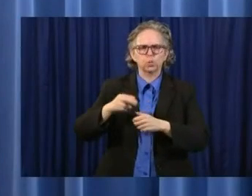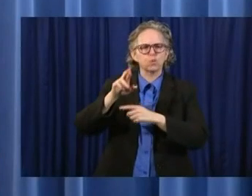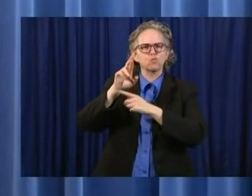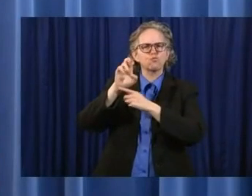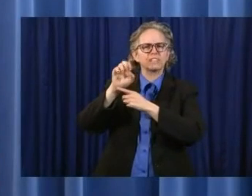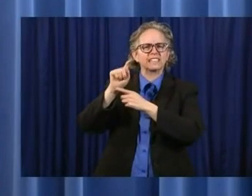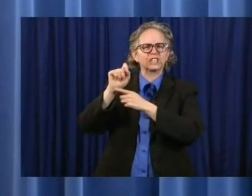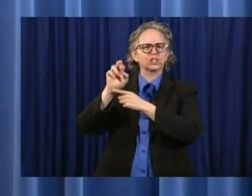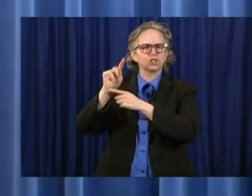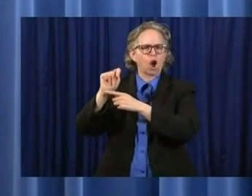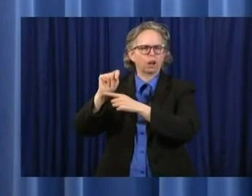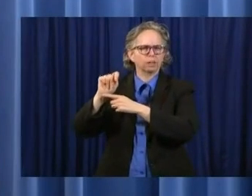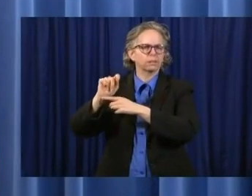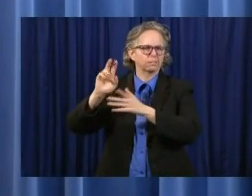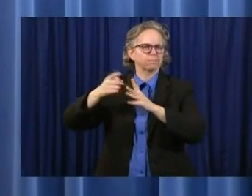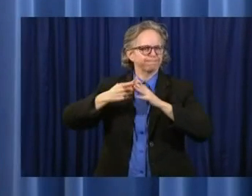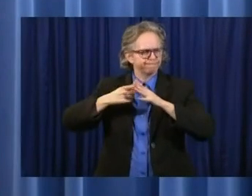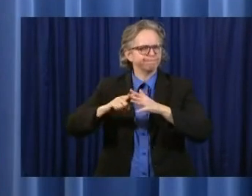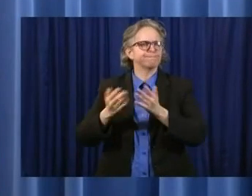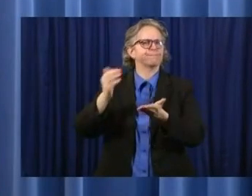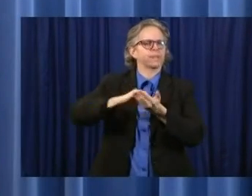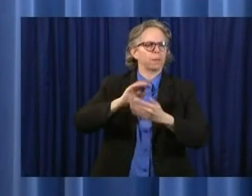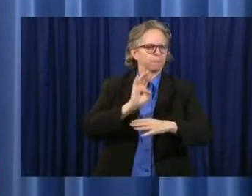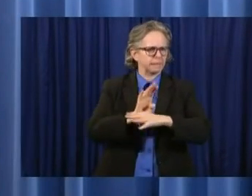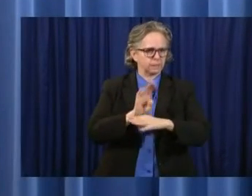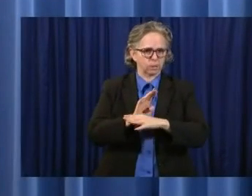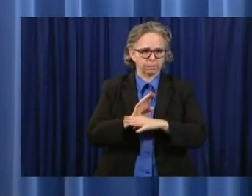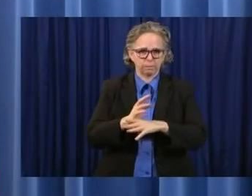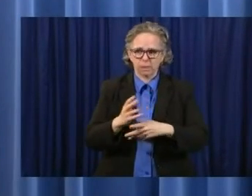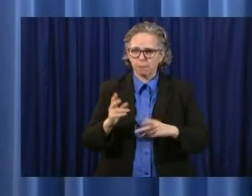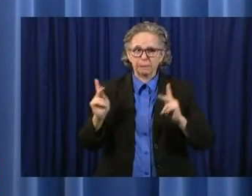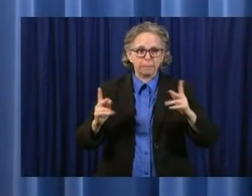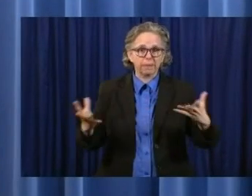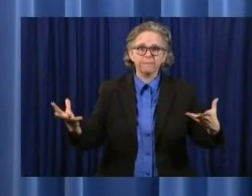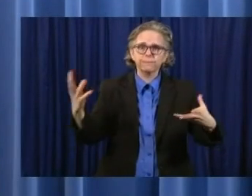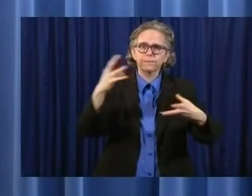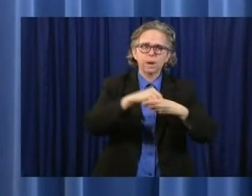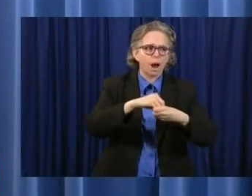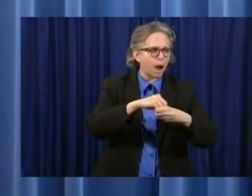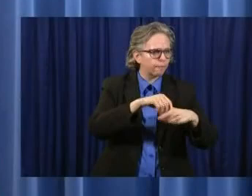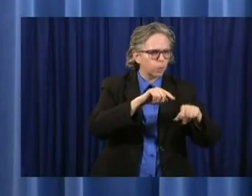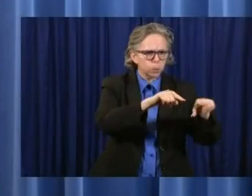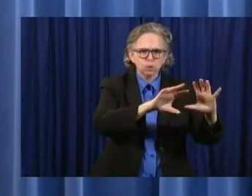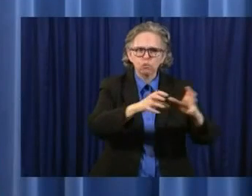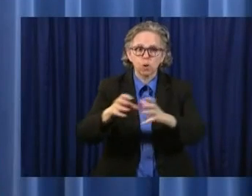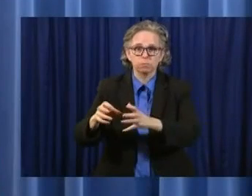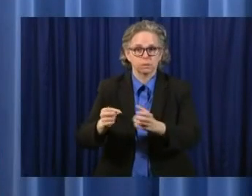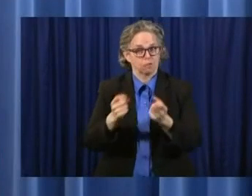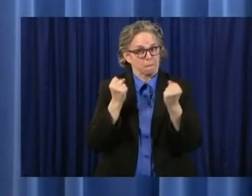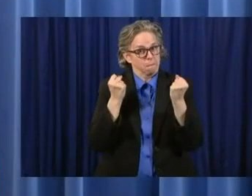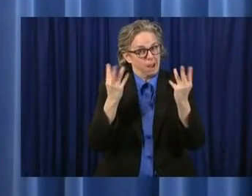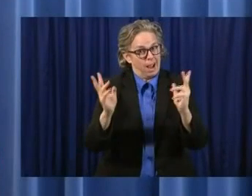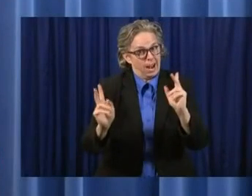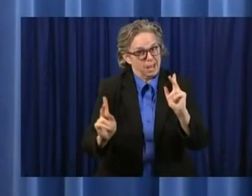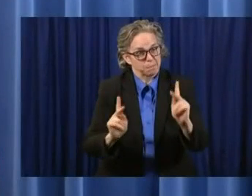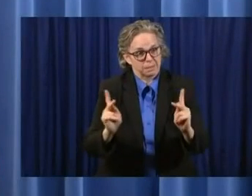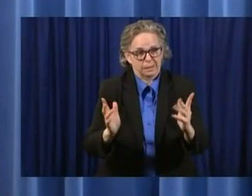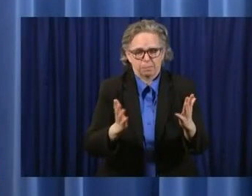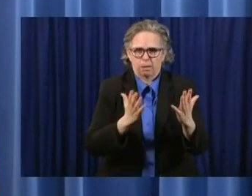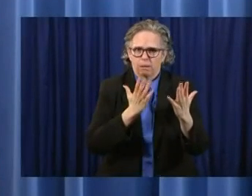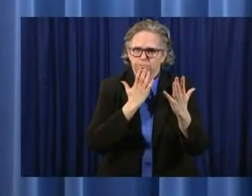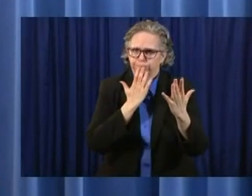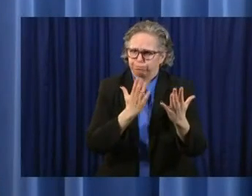I want everyone who's working on those groups. There's a lot of them. I know they're working hard. I